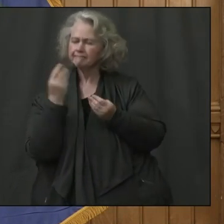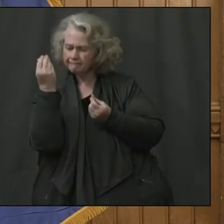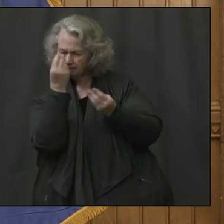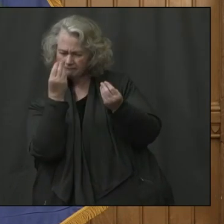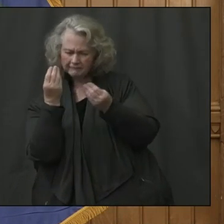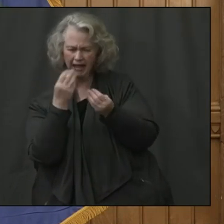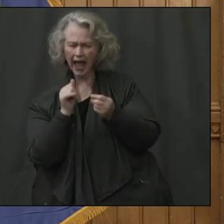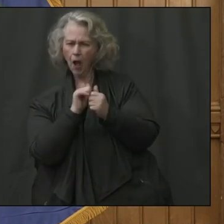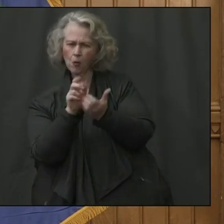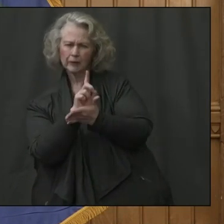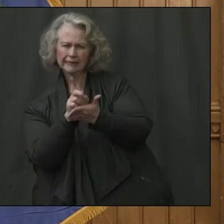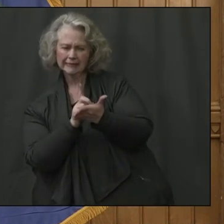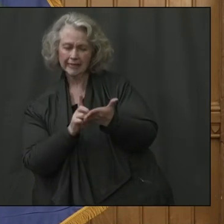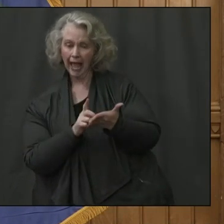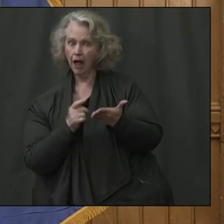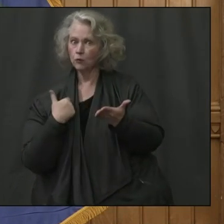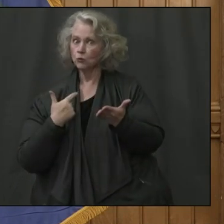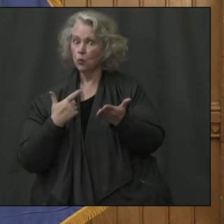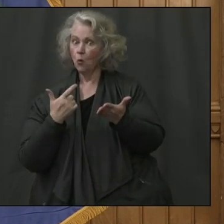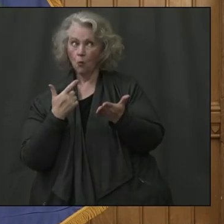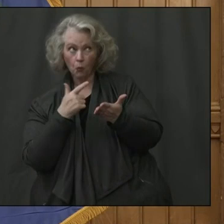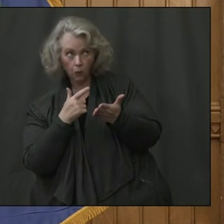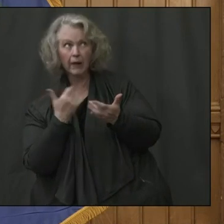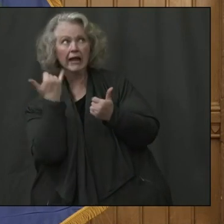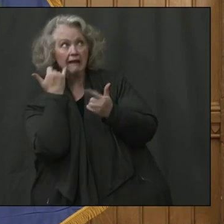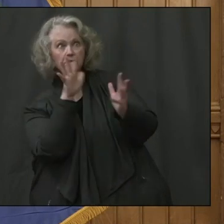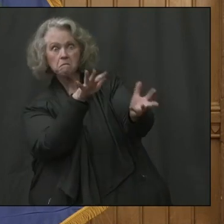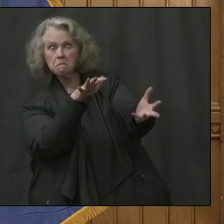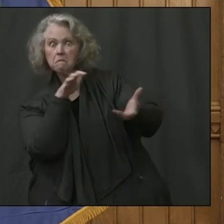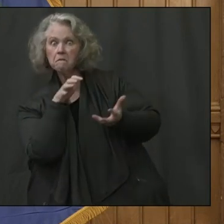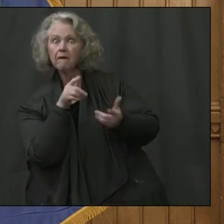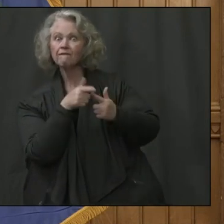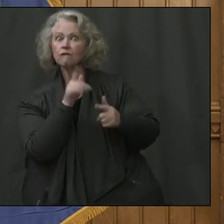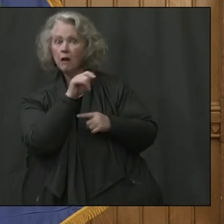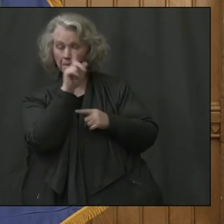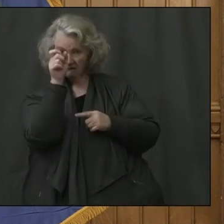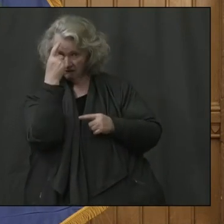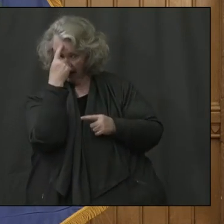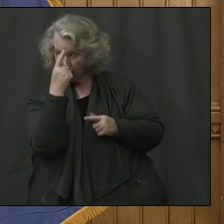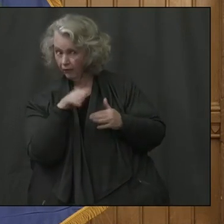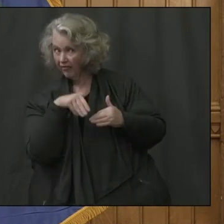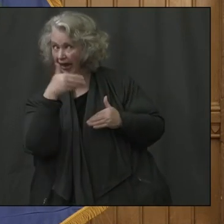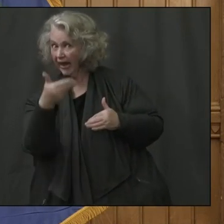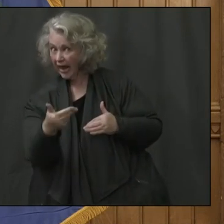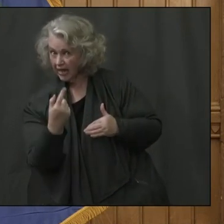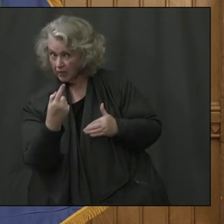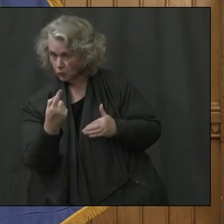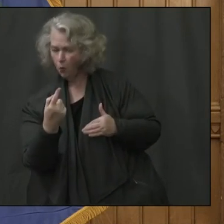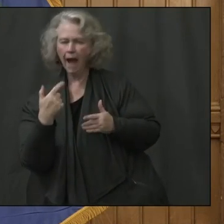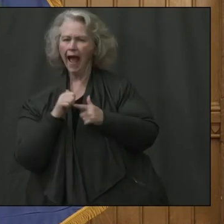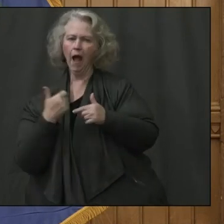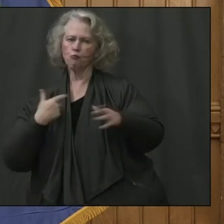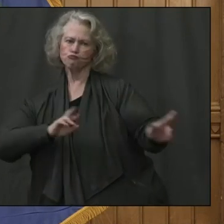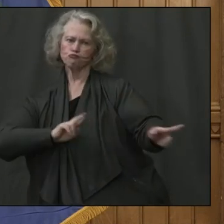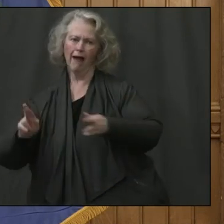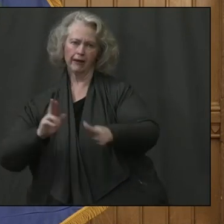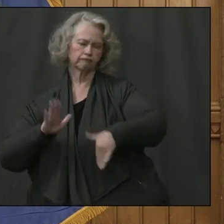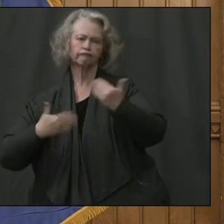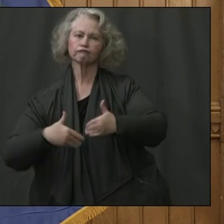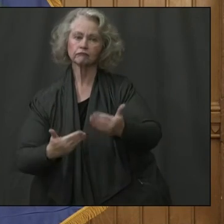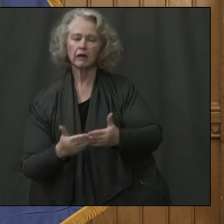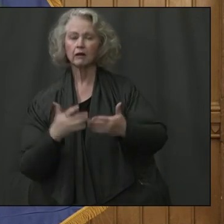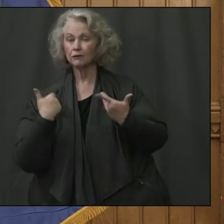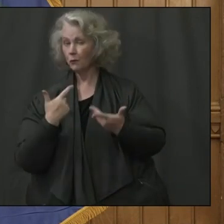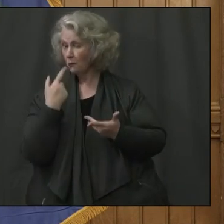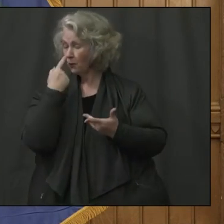hopefully we can be at the front of the line if this infrastructure bill comes through as part of the next supplemental. You know, with that, let me ask Melissa,